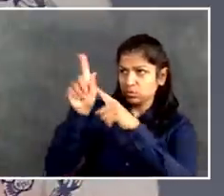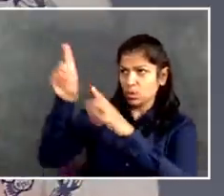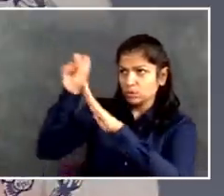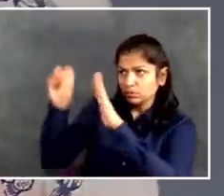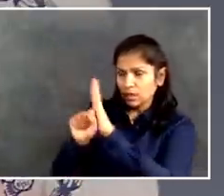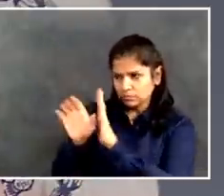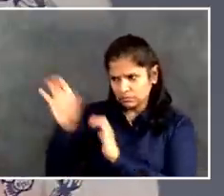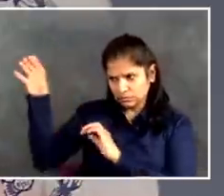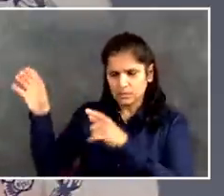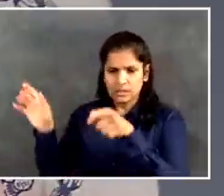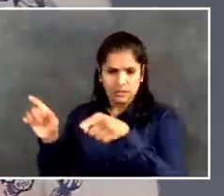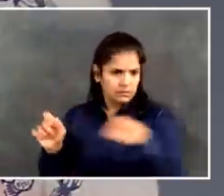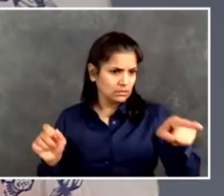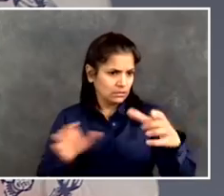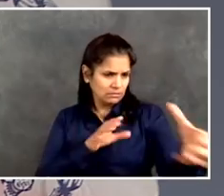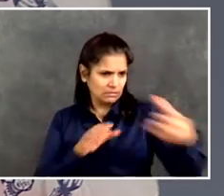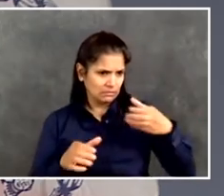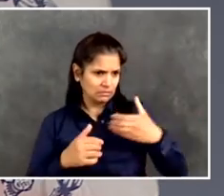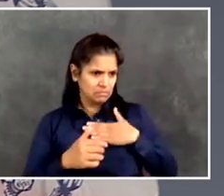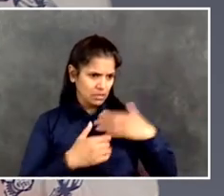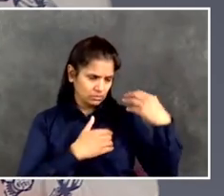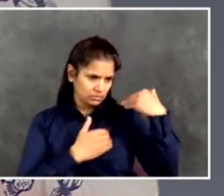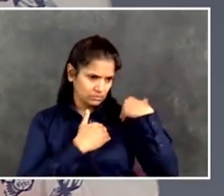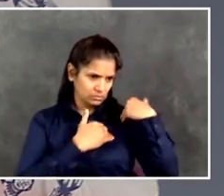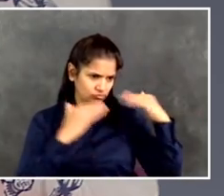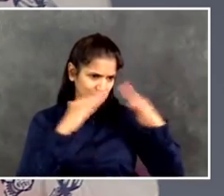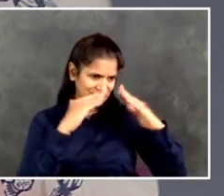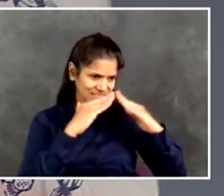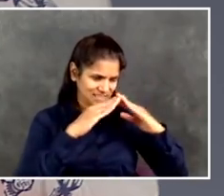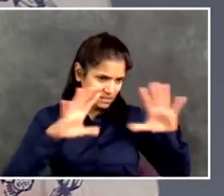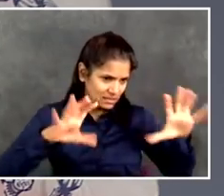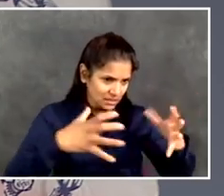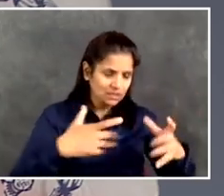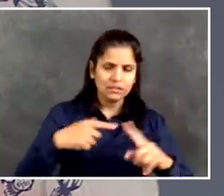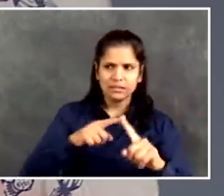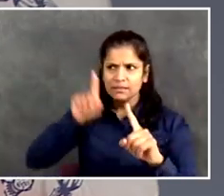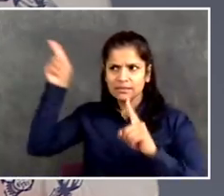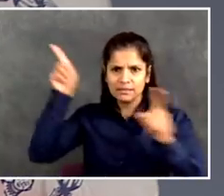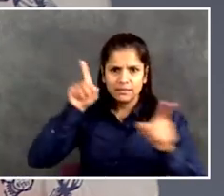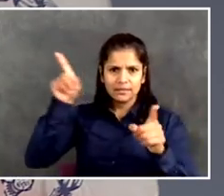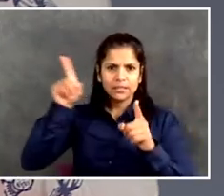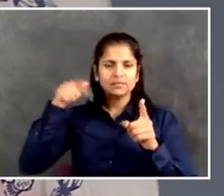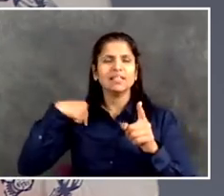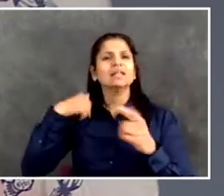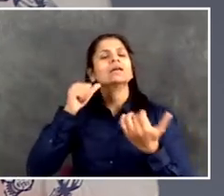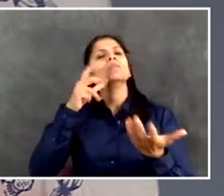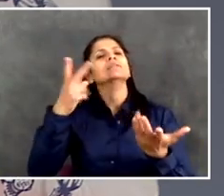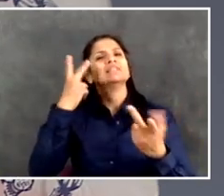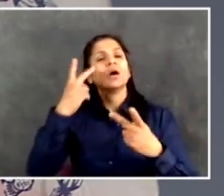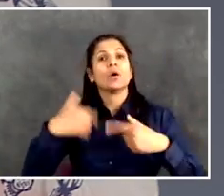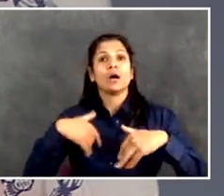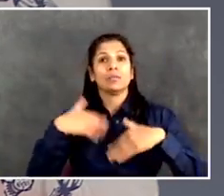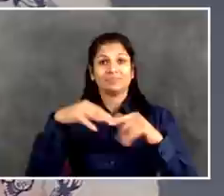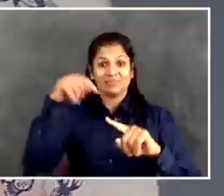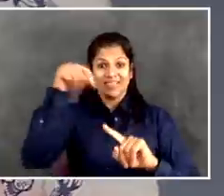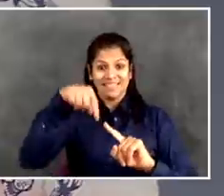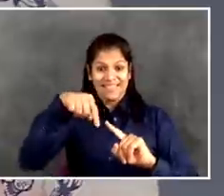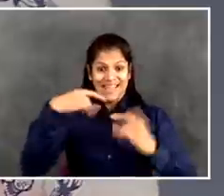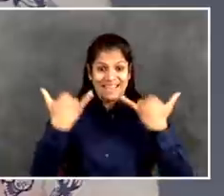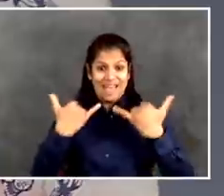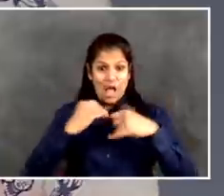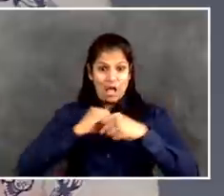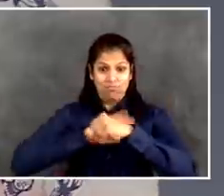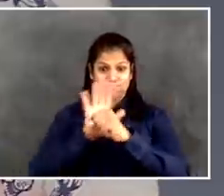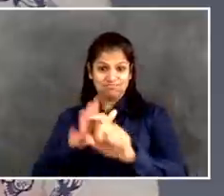So in this crisis, the city's tried to step up. And what we've done is, even though we don't have a regular working relationship with these nursing homes,